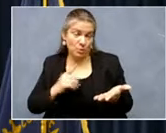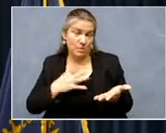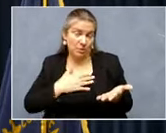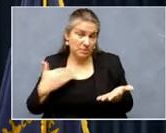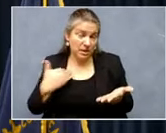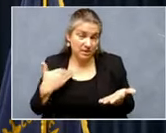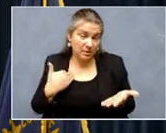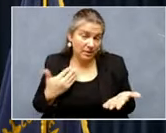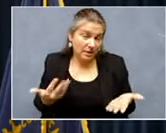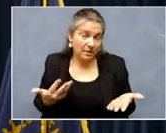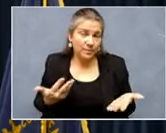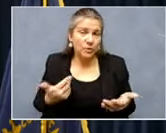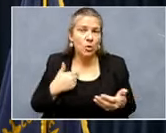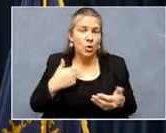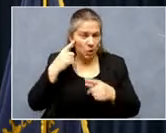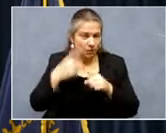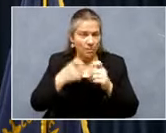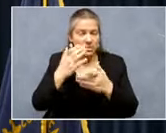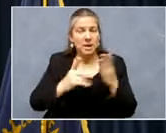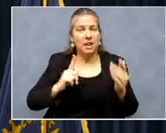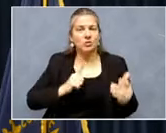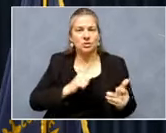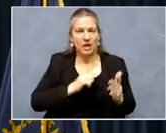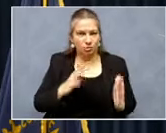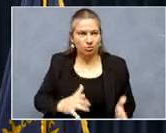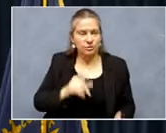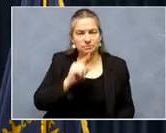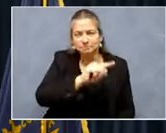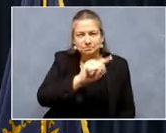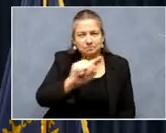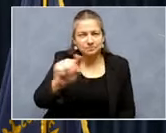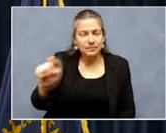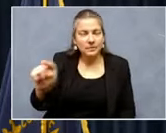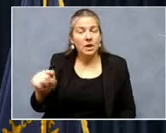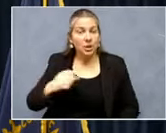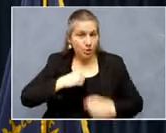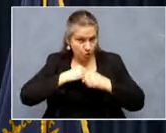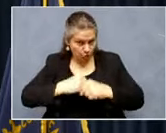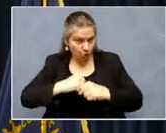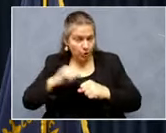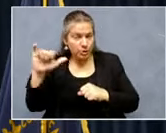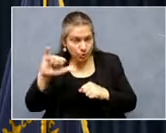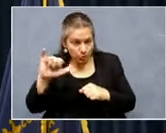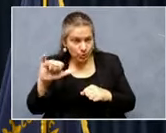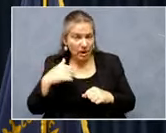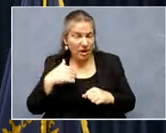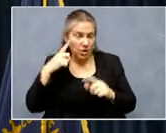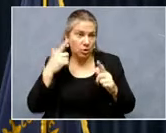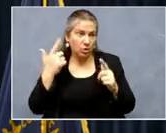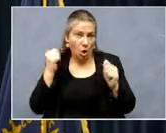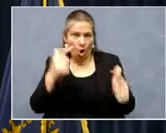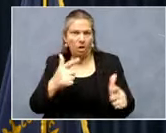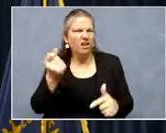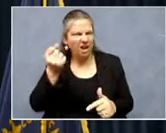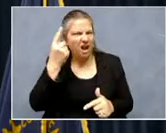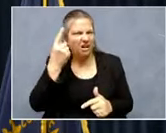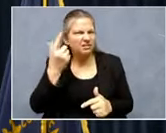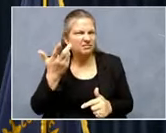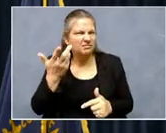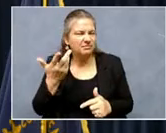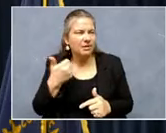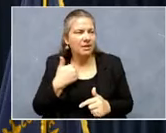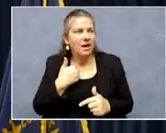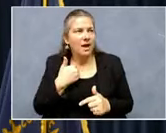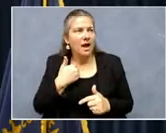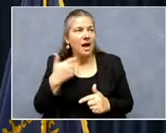legislators, um, most, uh, and certainly the, the security, um, I think all got it. Uh, and I, I think in